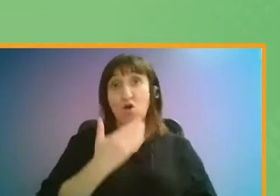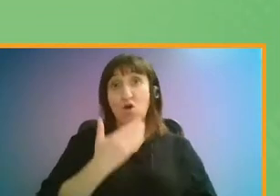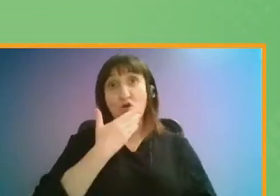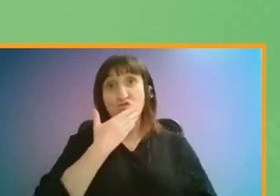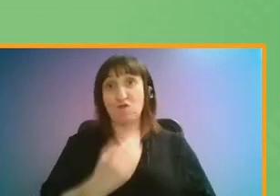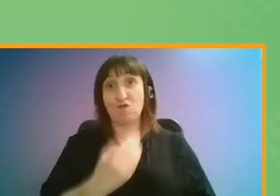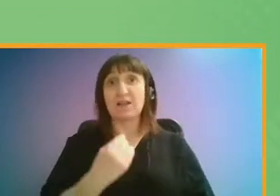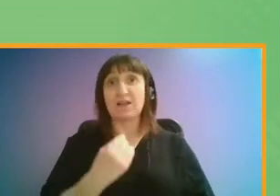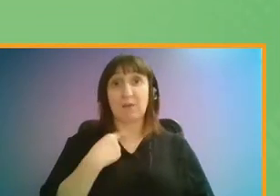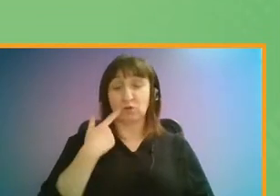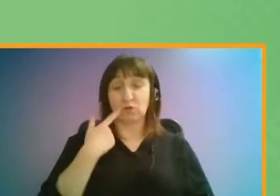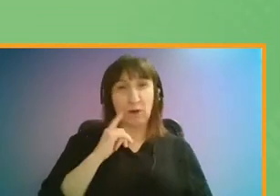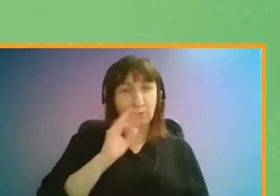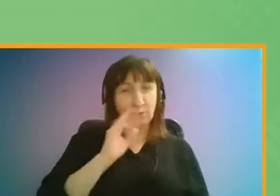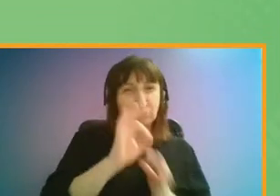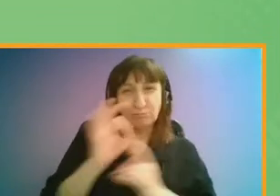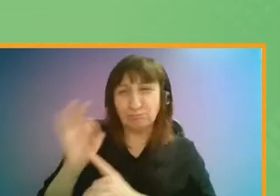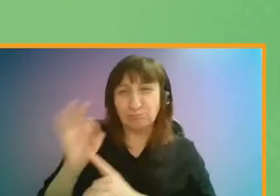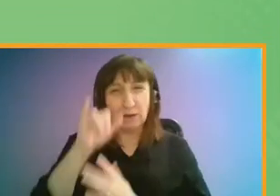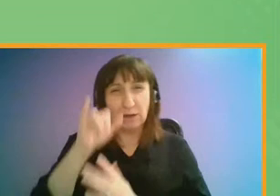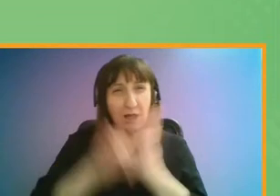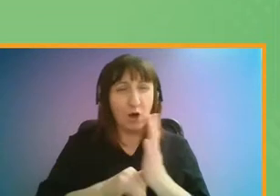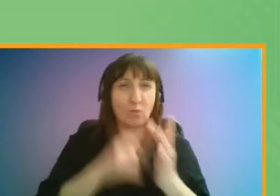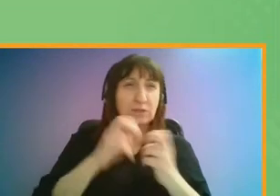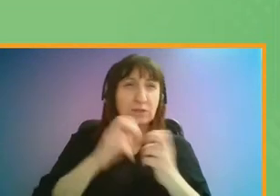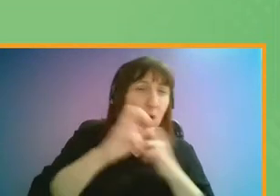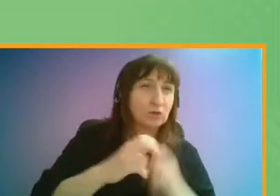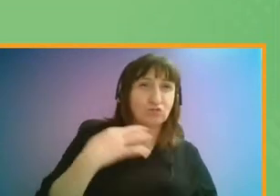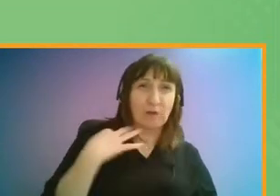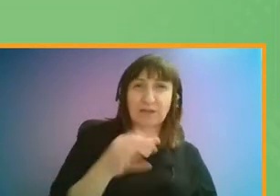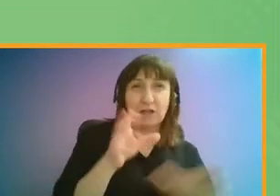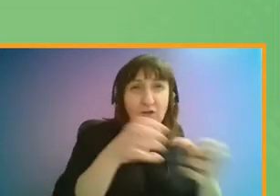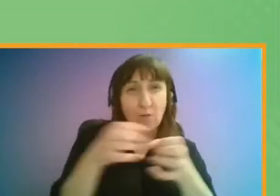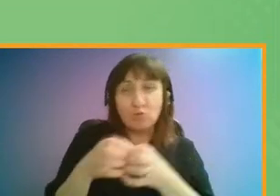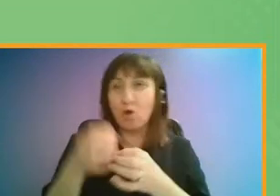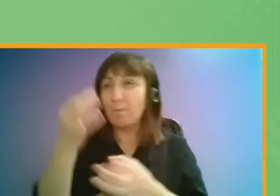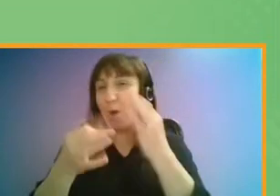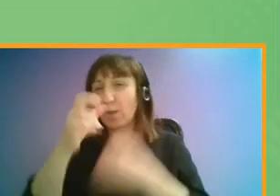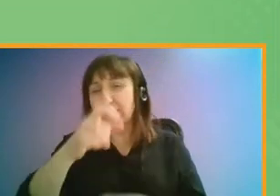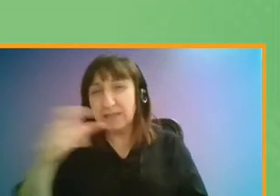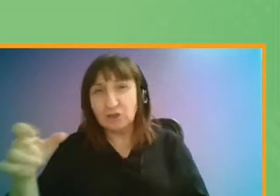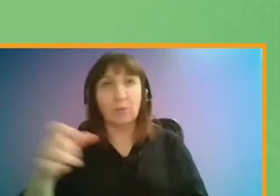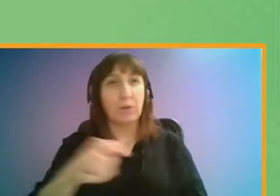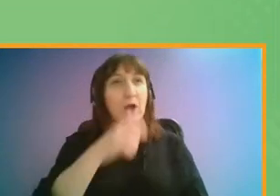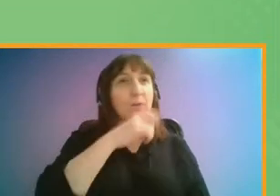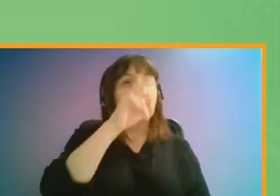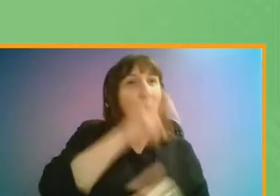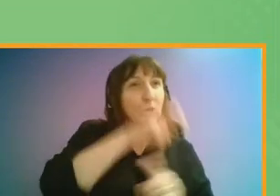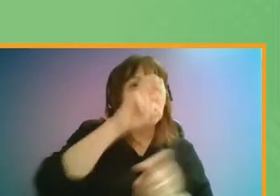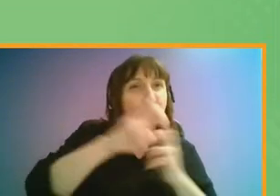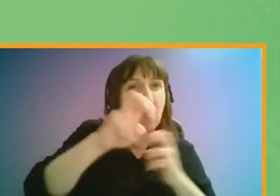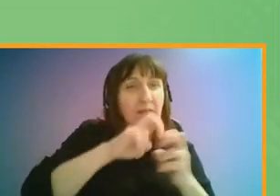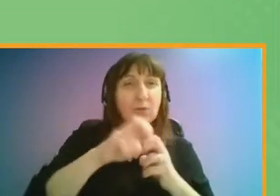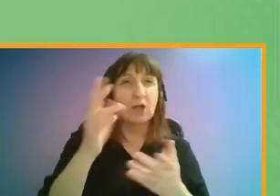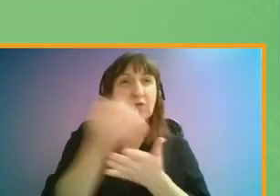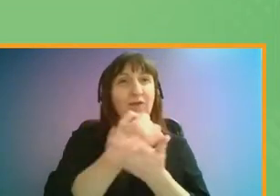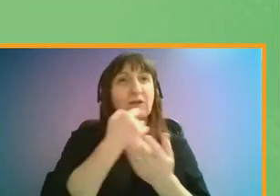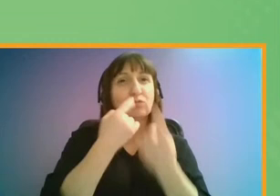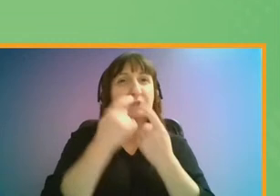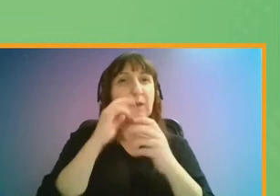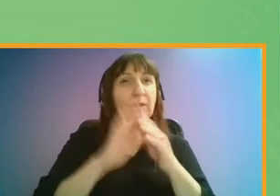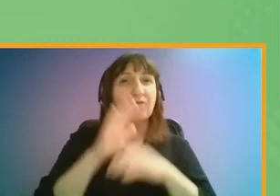future would look like. We spoke to transport users, representative groups, politicians to find out what they were hoping or expecting to see in the future.